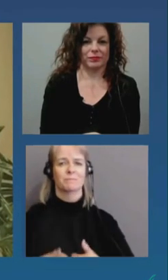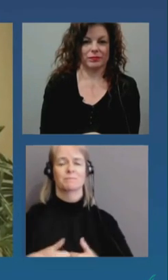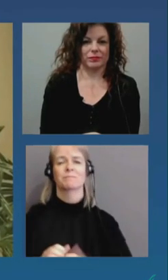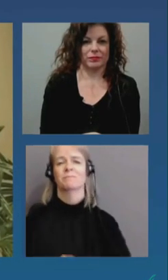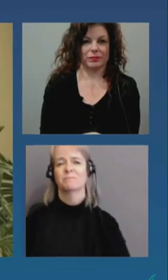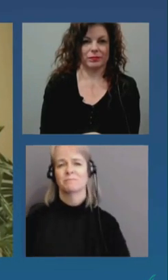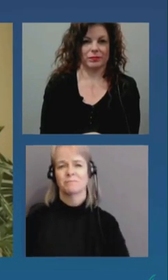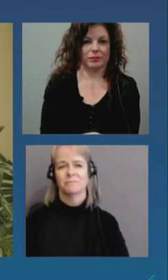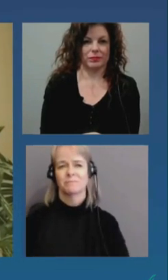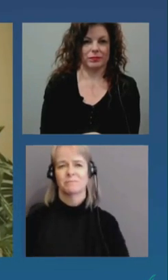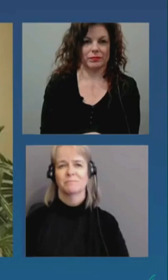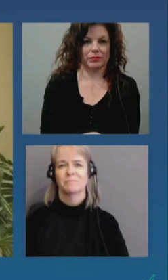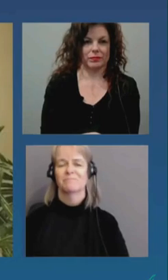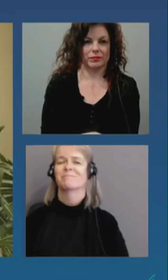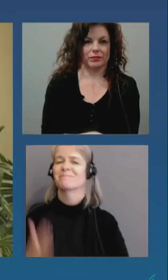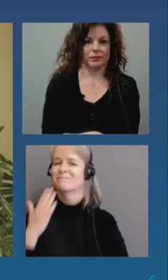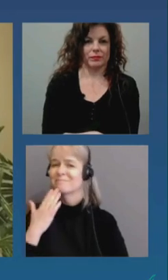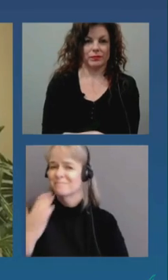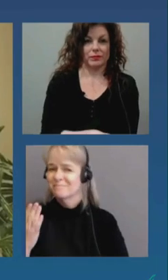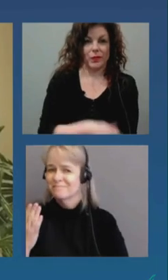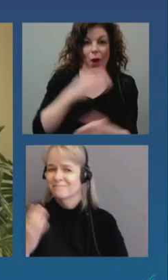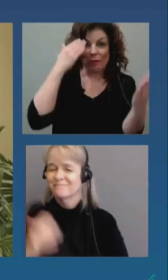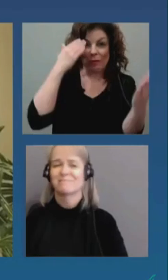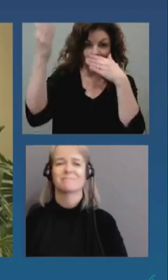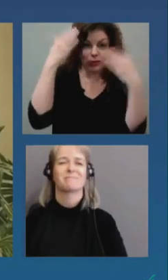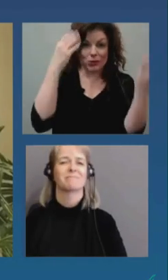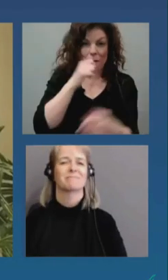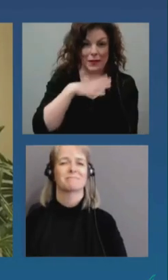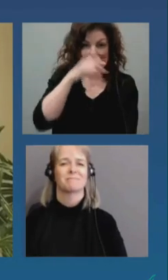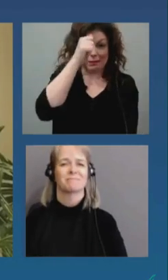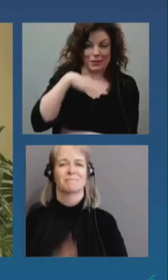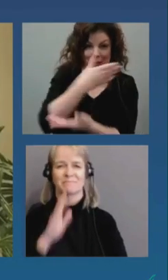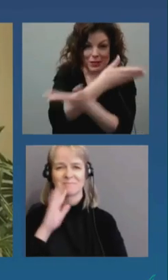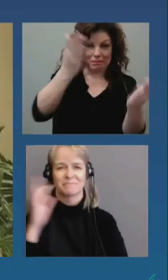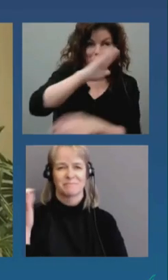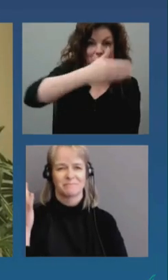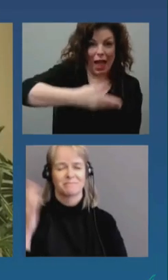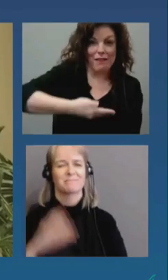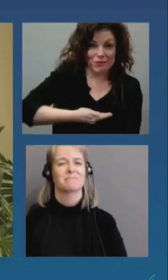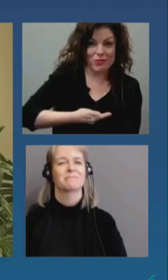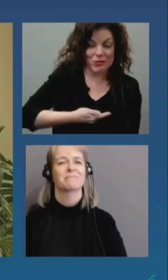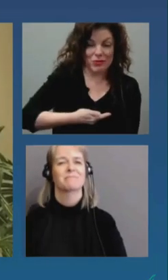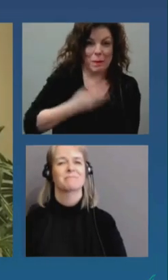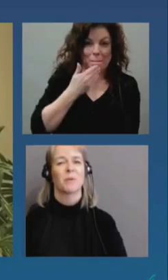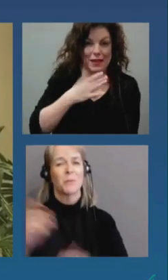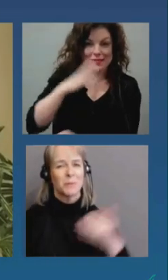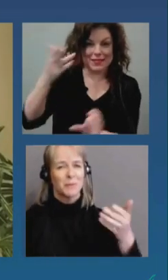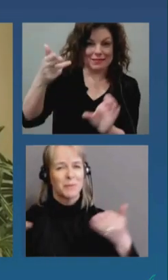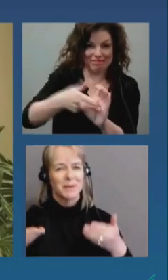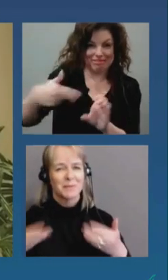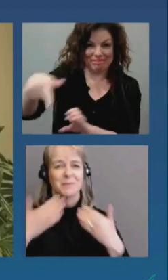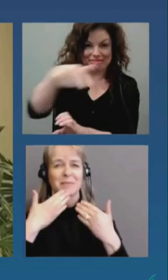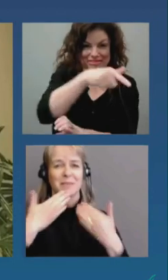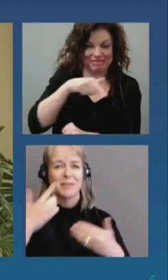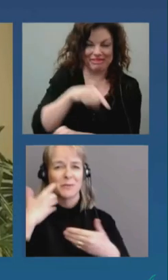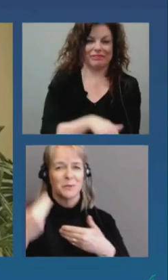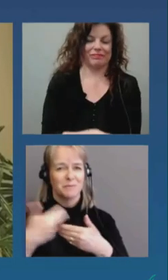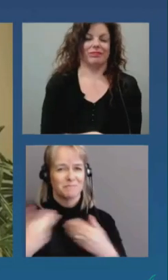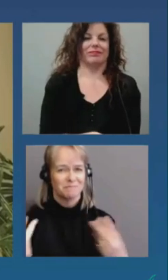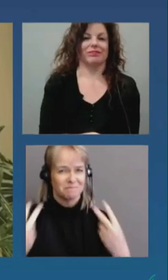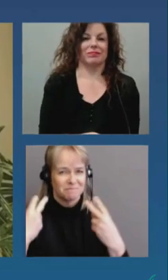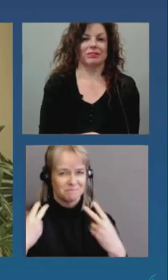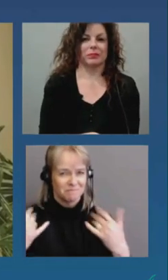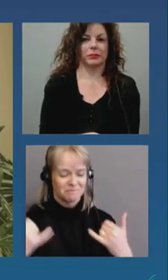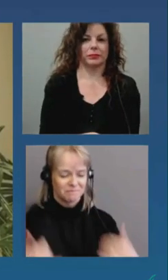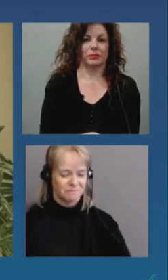Thank you very much, Kina. Bonjour, Mesdames et Messieurs. Bienvenue. Welcome. Thank you for joining us. I'd like to begin by obviously